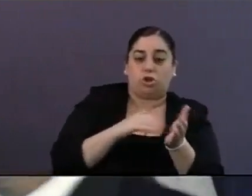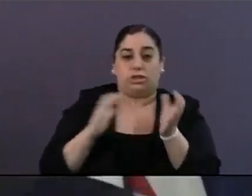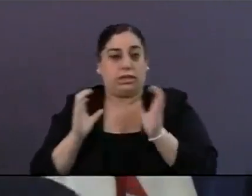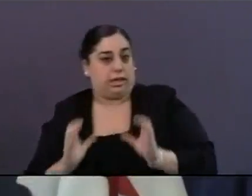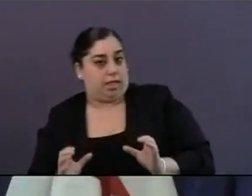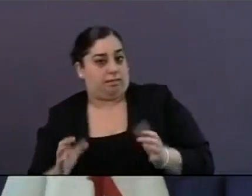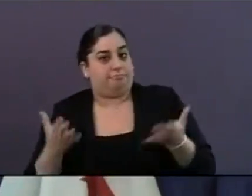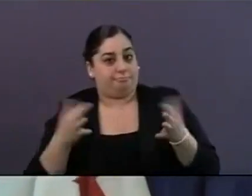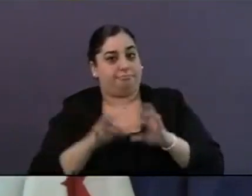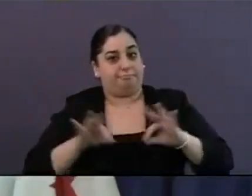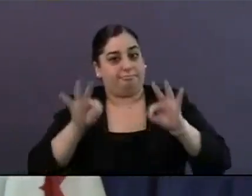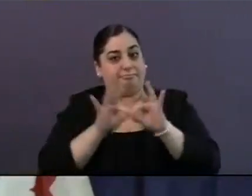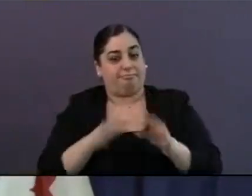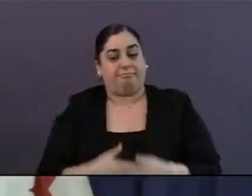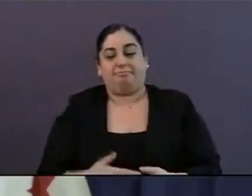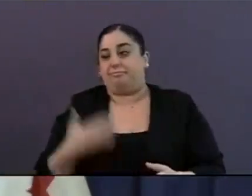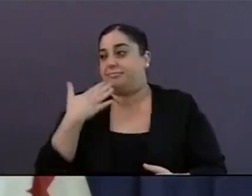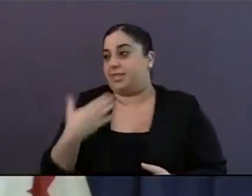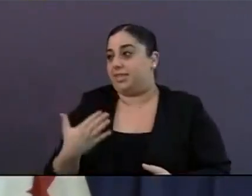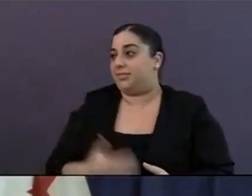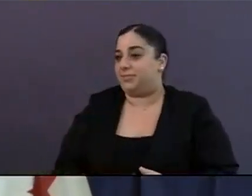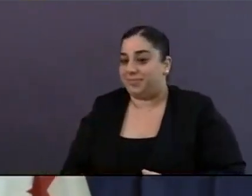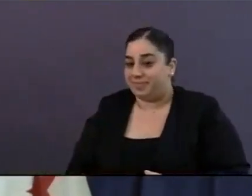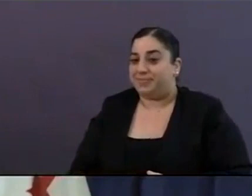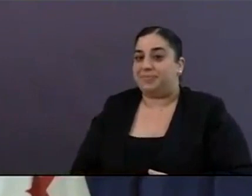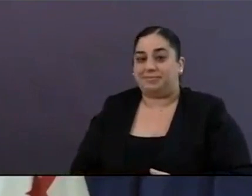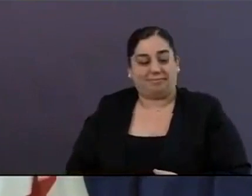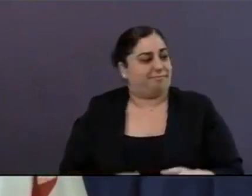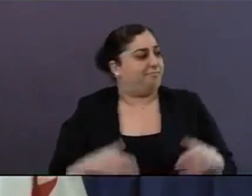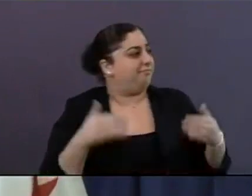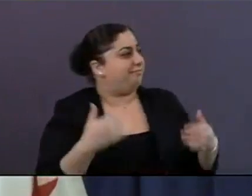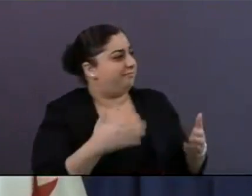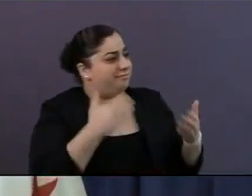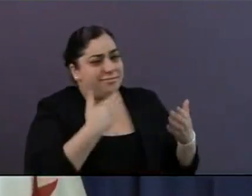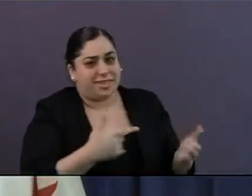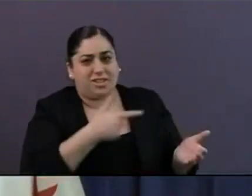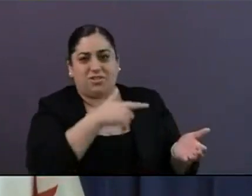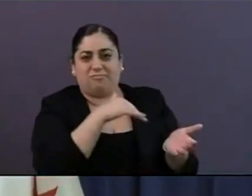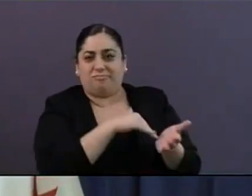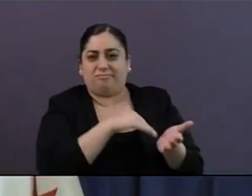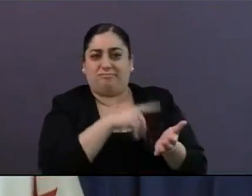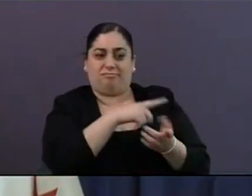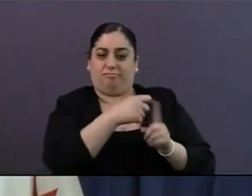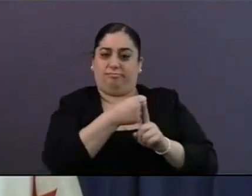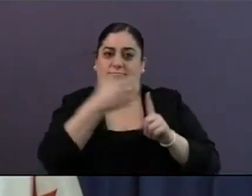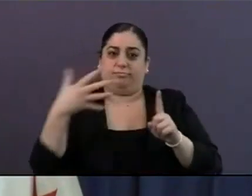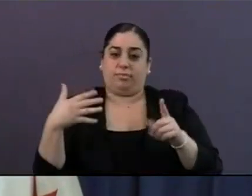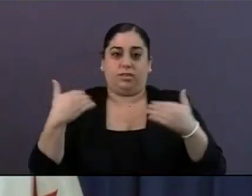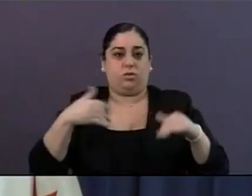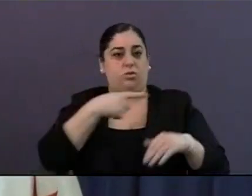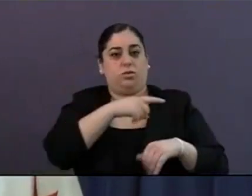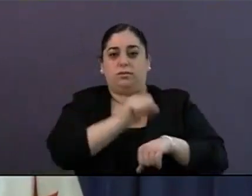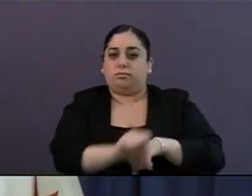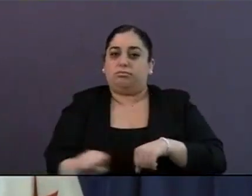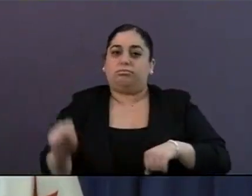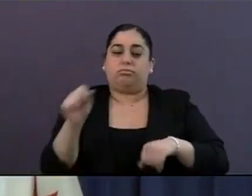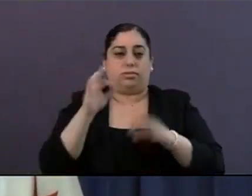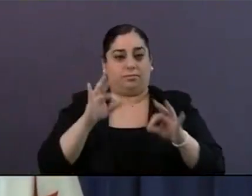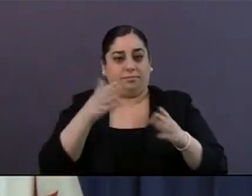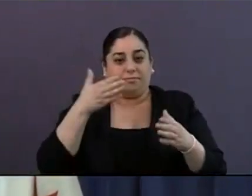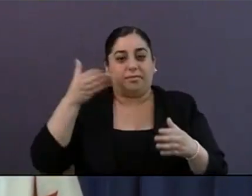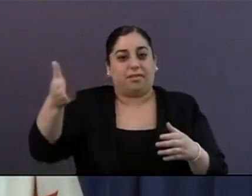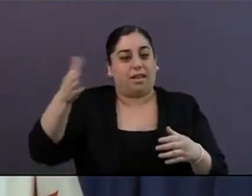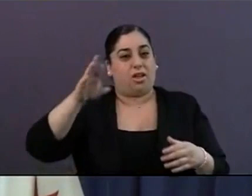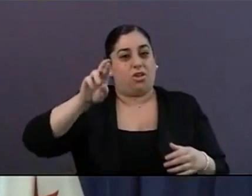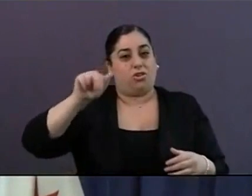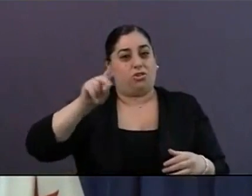Thank you, Doctor. And we had a chance a little bit earlier to talk about all the just outstanding work that continues every single day at Rady Children. So thank you.